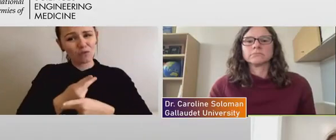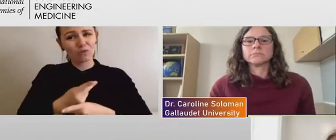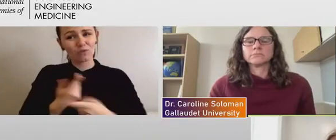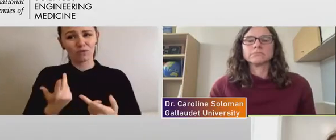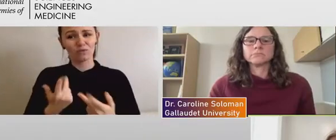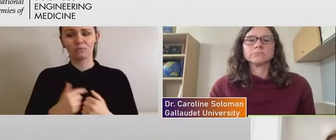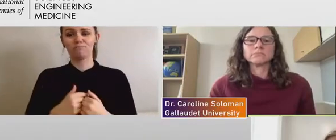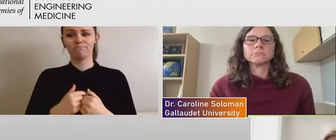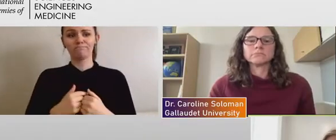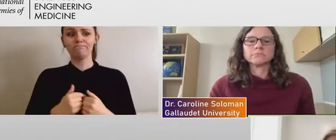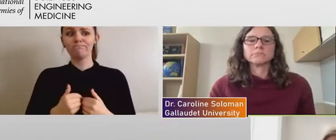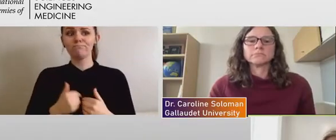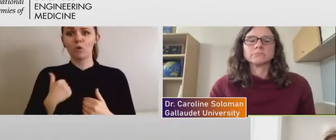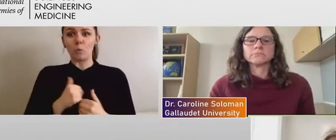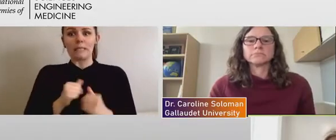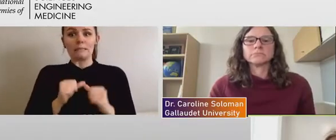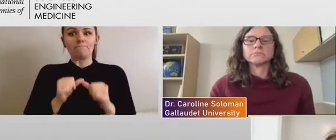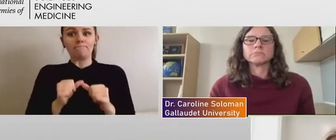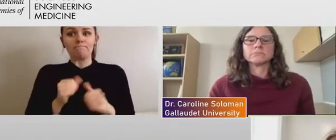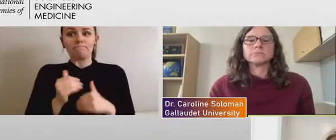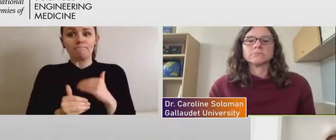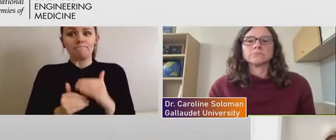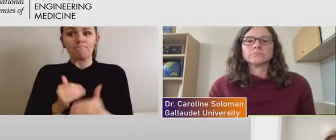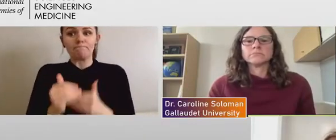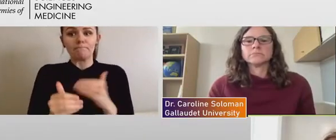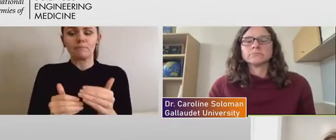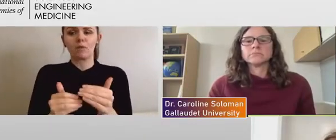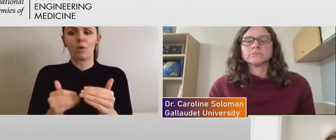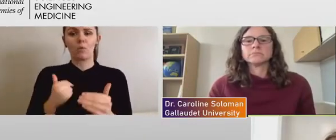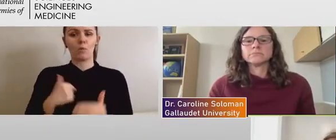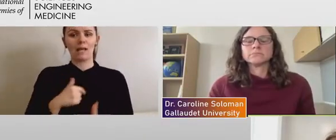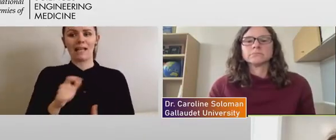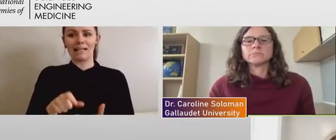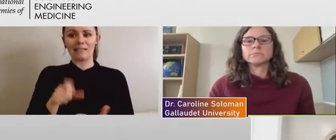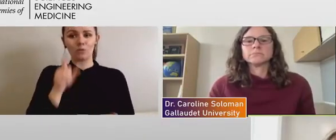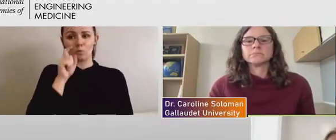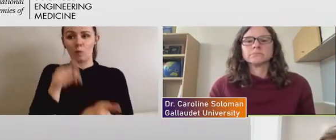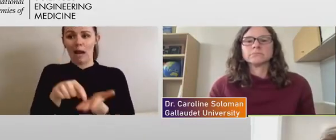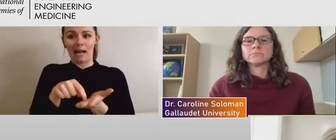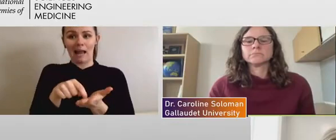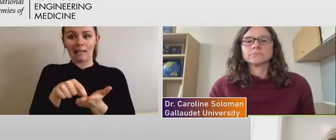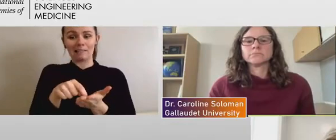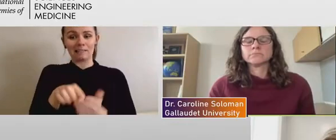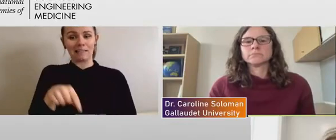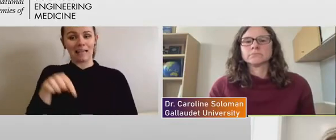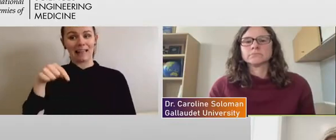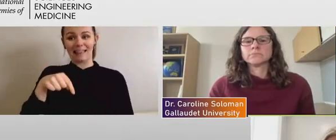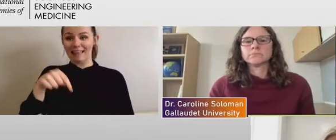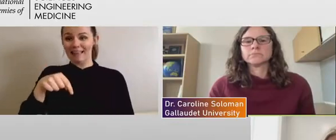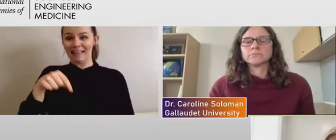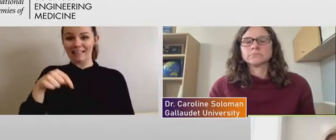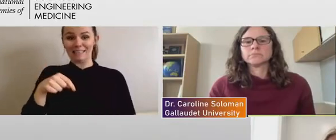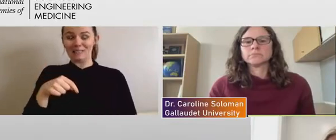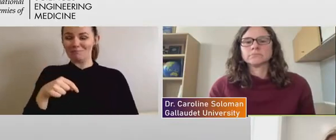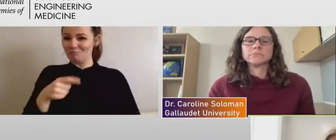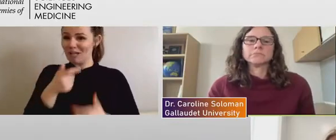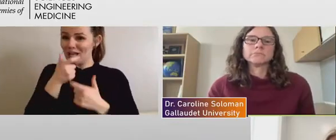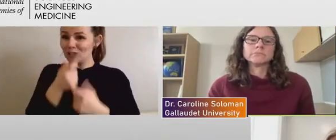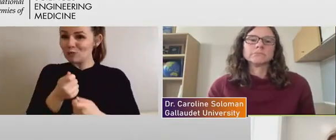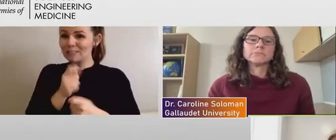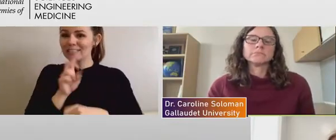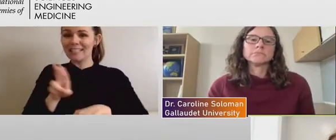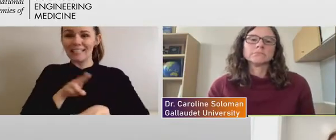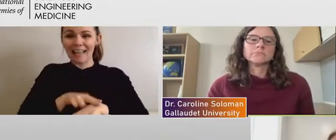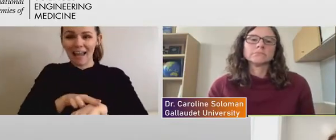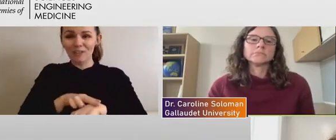through the pandemic to recognize that, you know, this has been an interesting natural experiment in lots of ways,